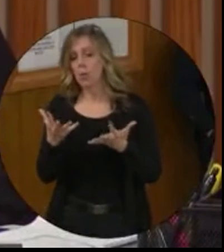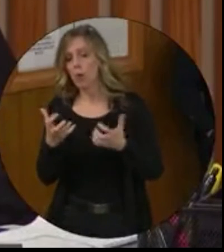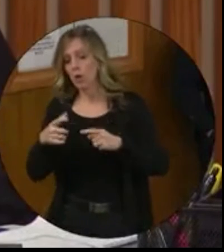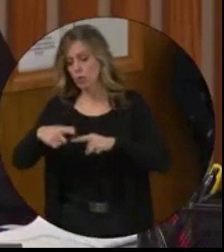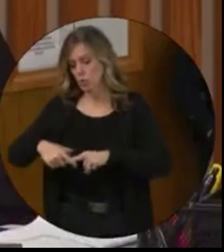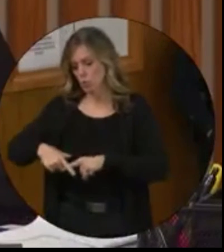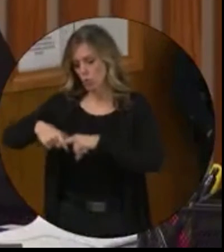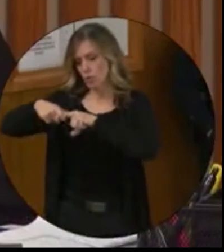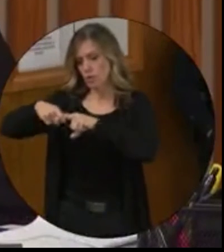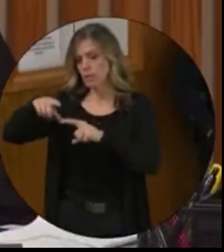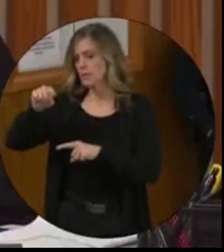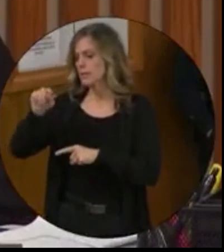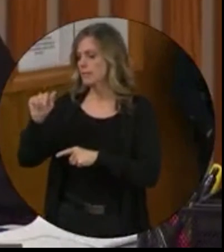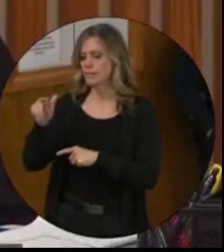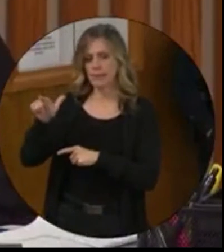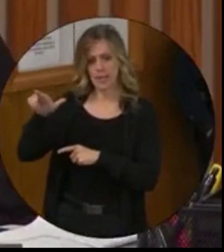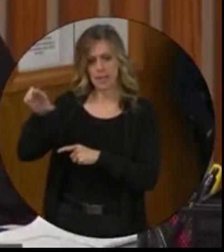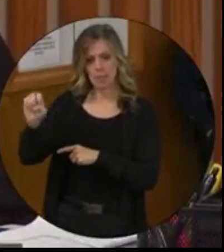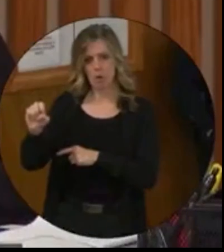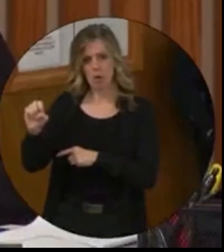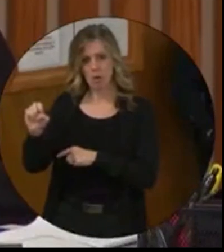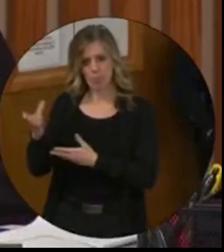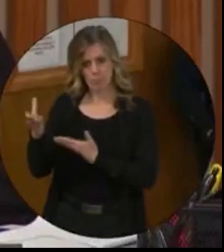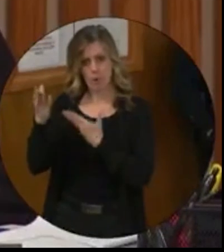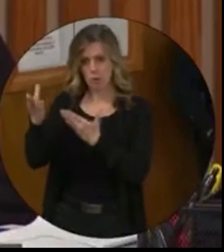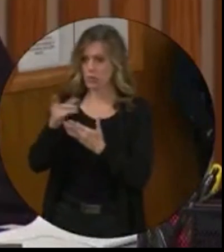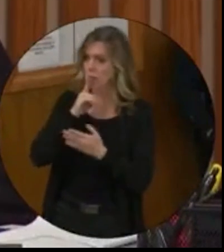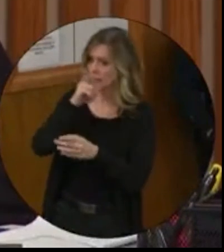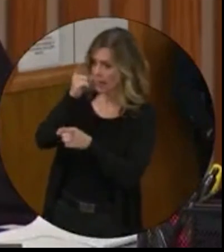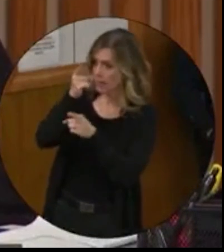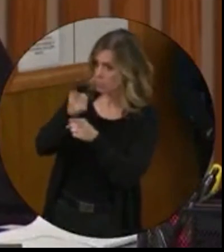Is that the appropriate way to do it? Ms. Miller. Thank you. you.